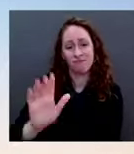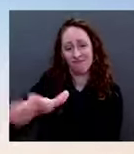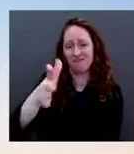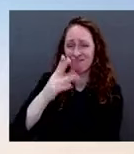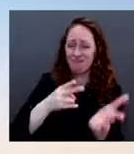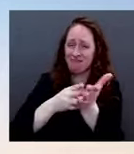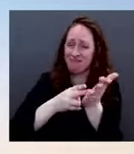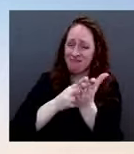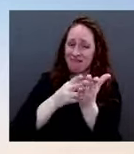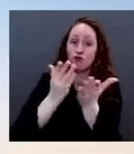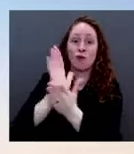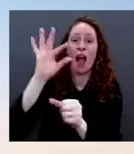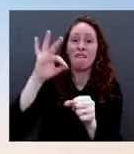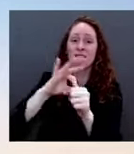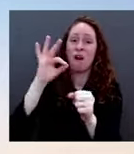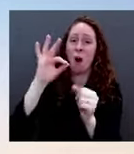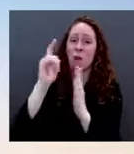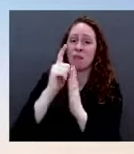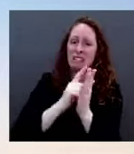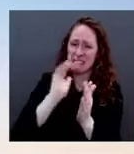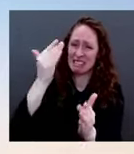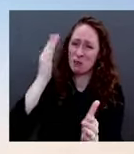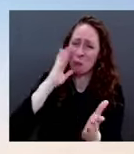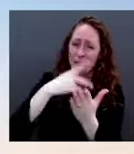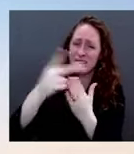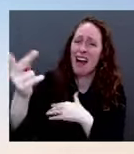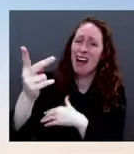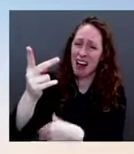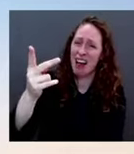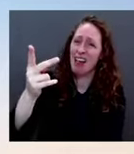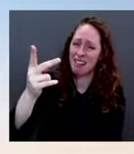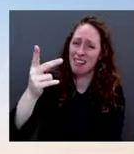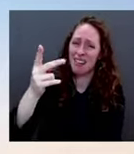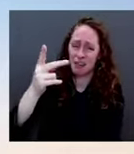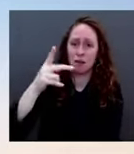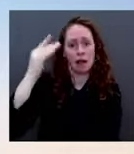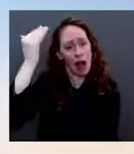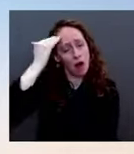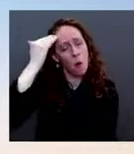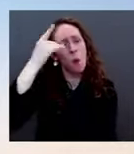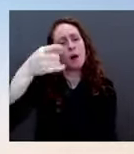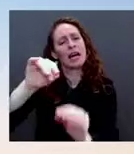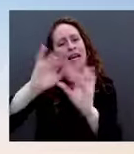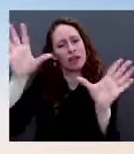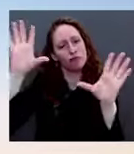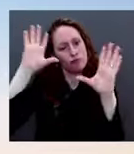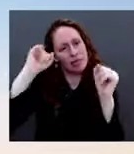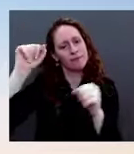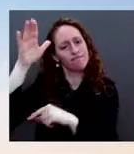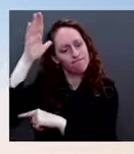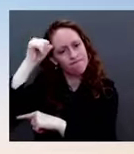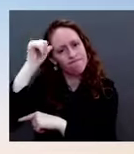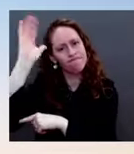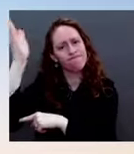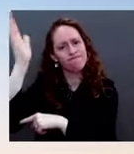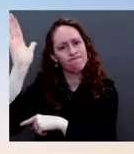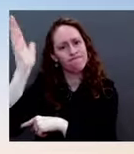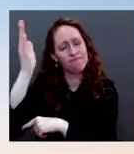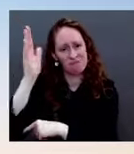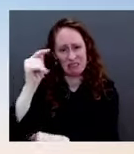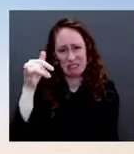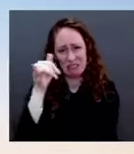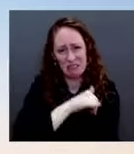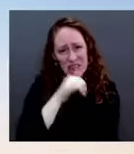fight with every last breath he has. Does that mean that this is the top priority going forward legislatively? I ask because obviously BBB is still